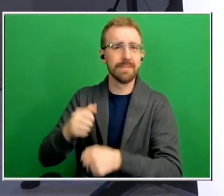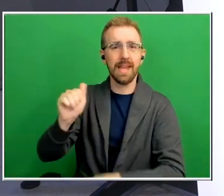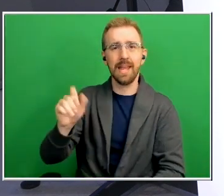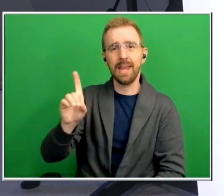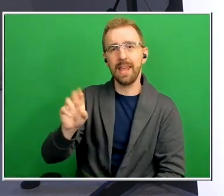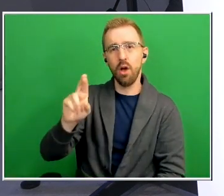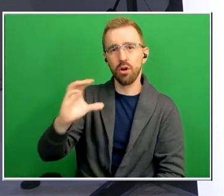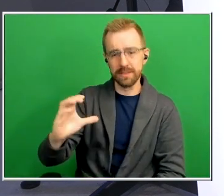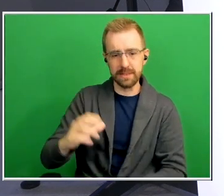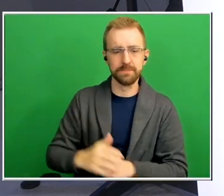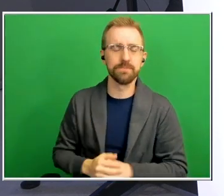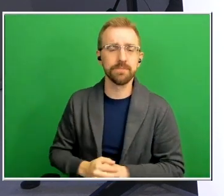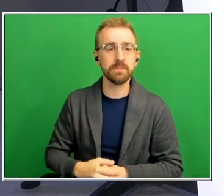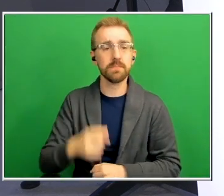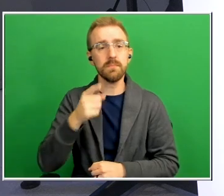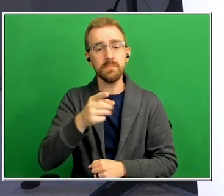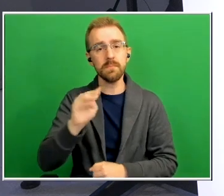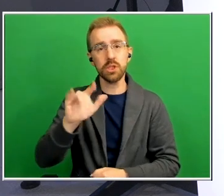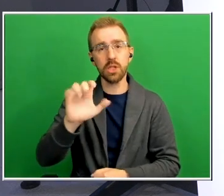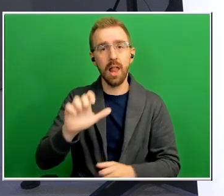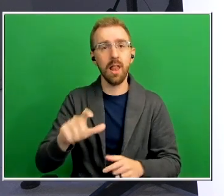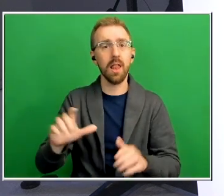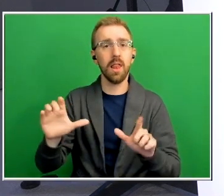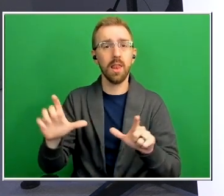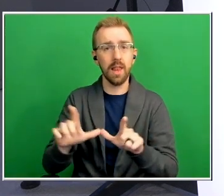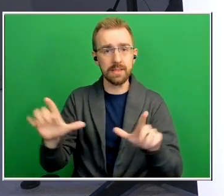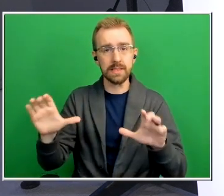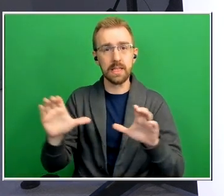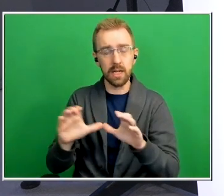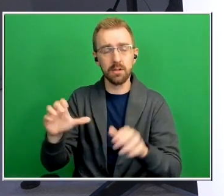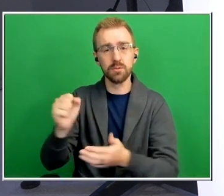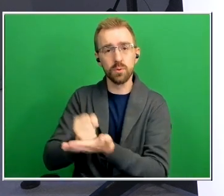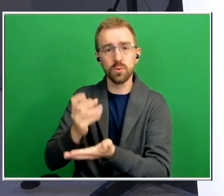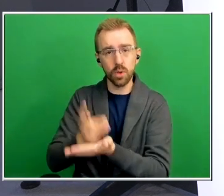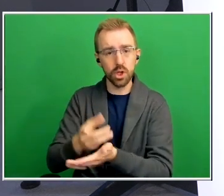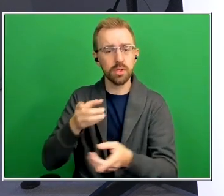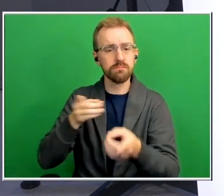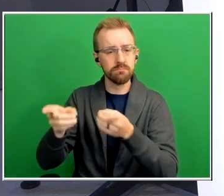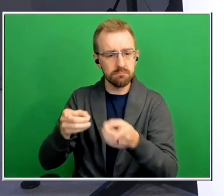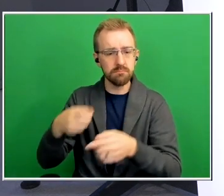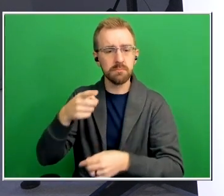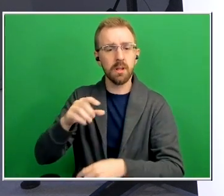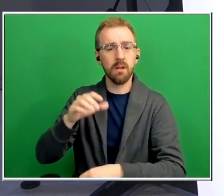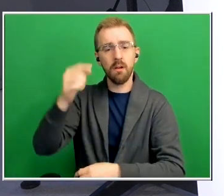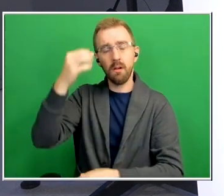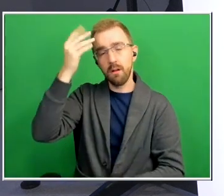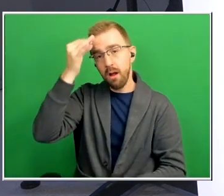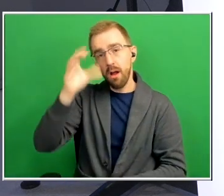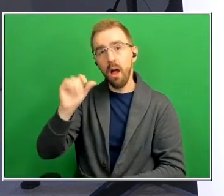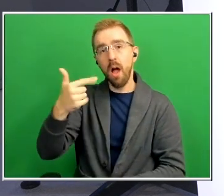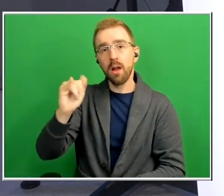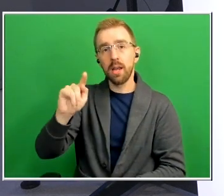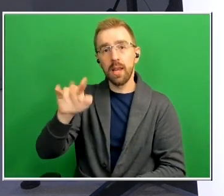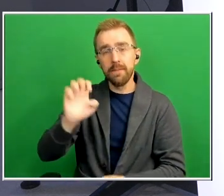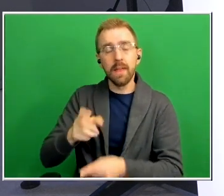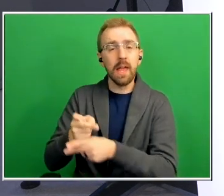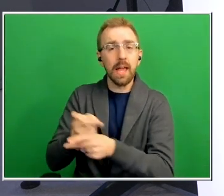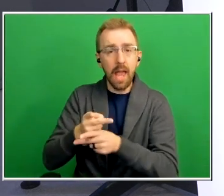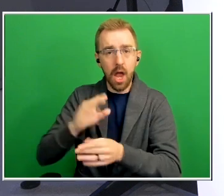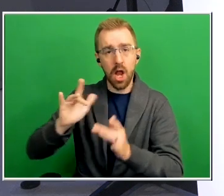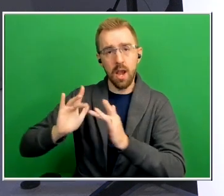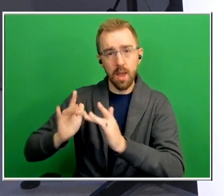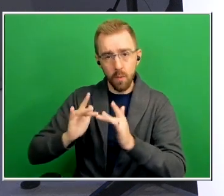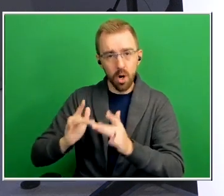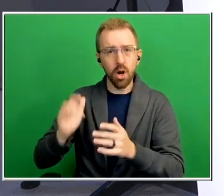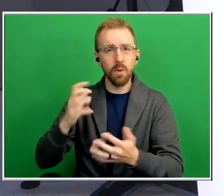licensed clinical social worker and director of the cognitive care network an initiative that supports educating patients loved